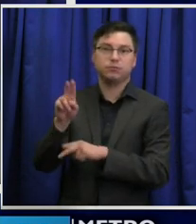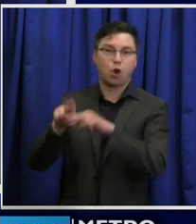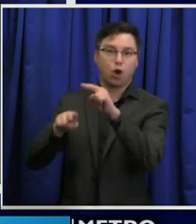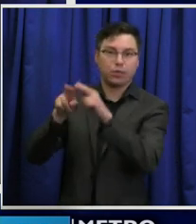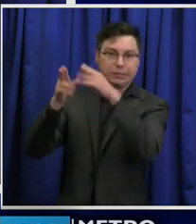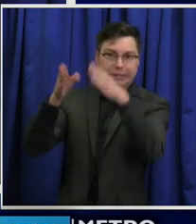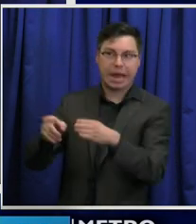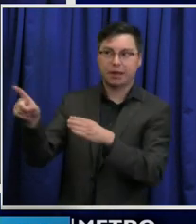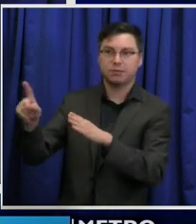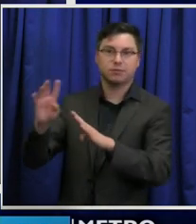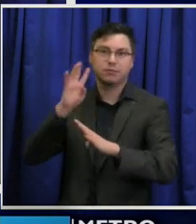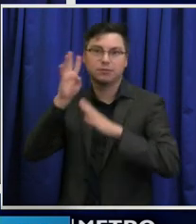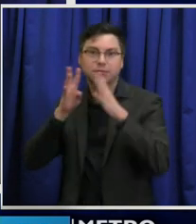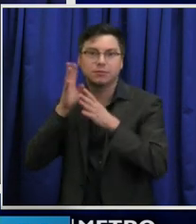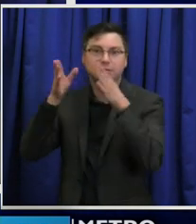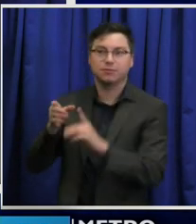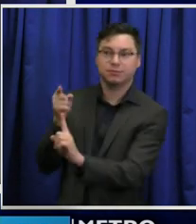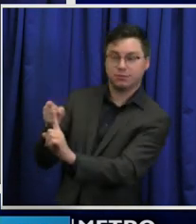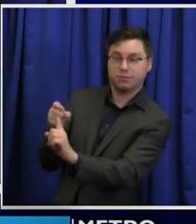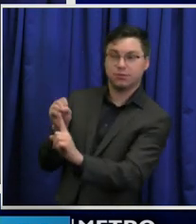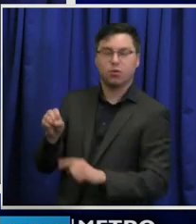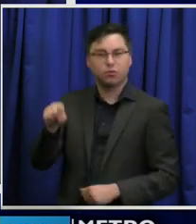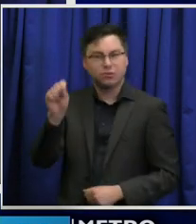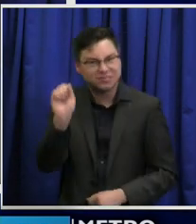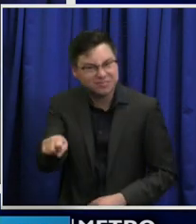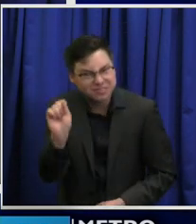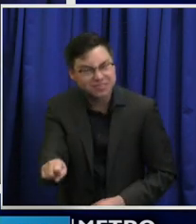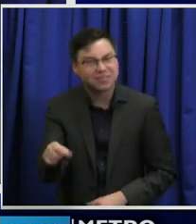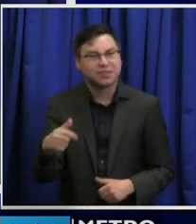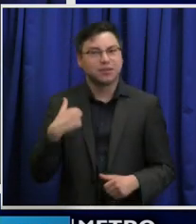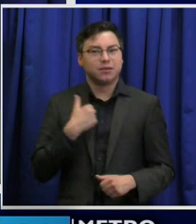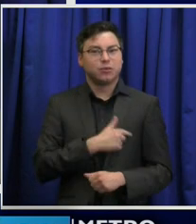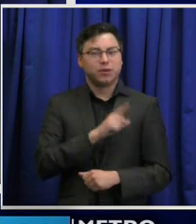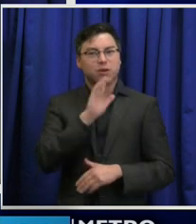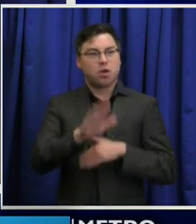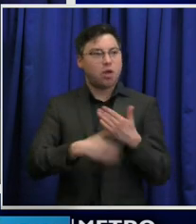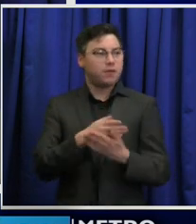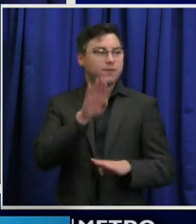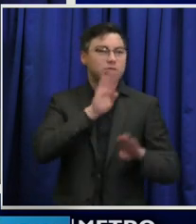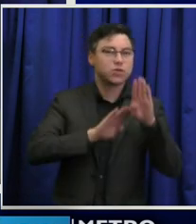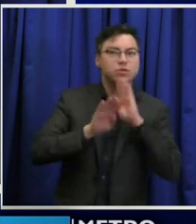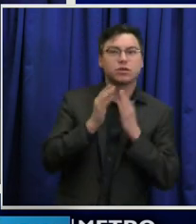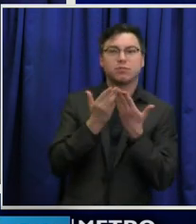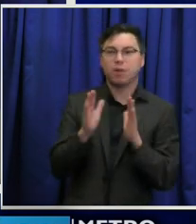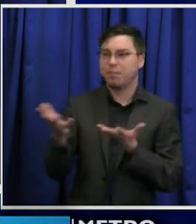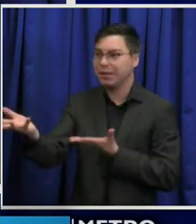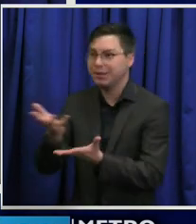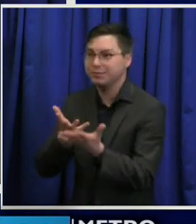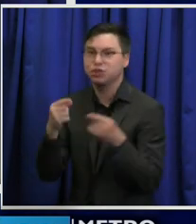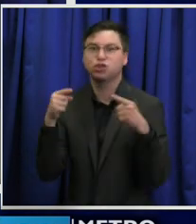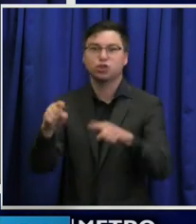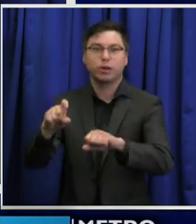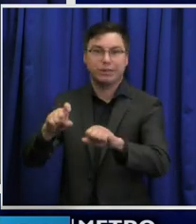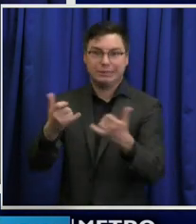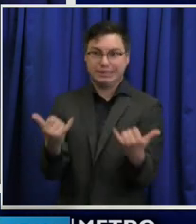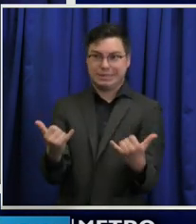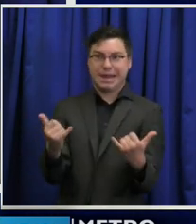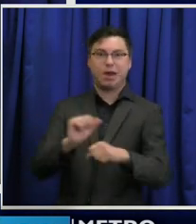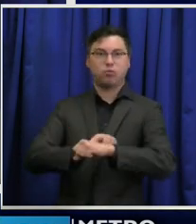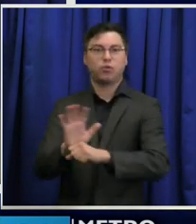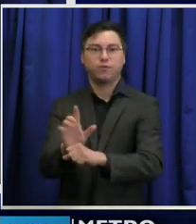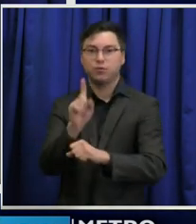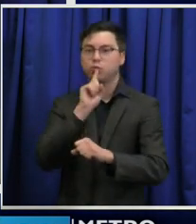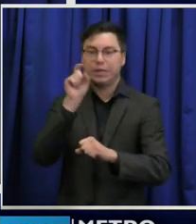Well, heck yeah, we're all frustrated, and doing public engagement in the time of COVID is something that we have to